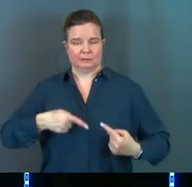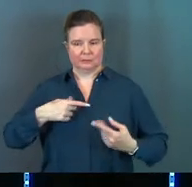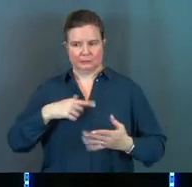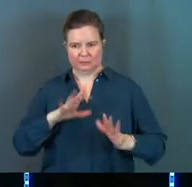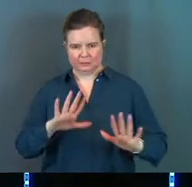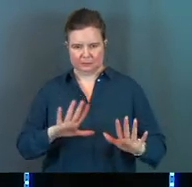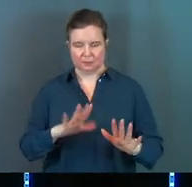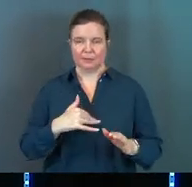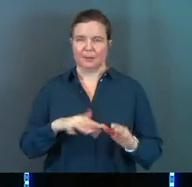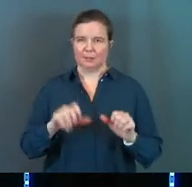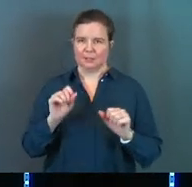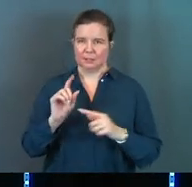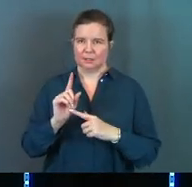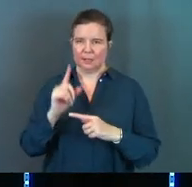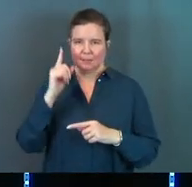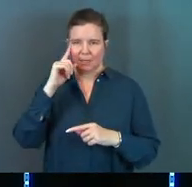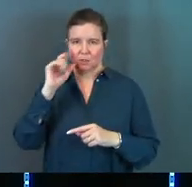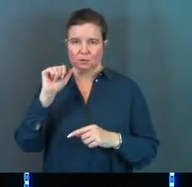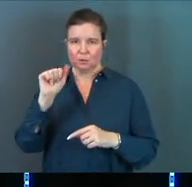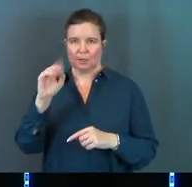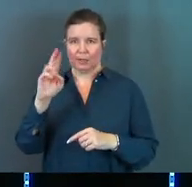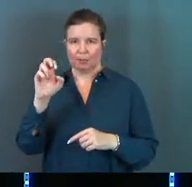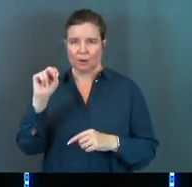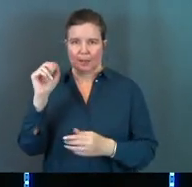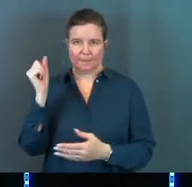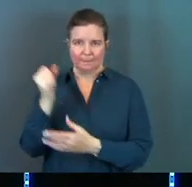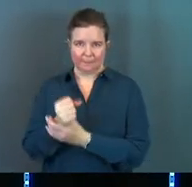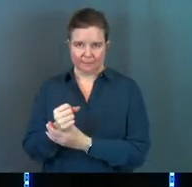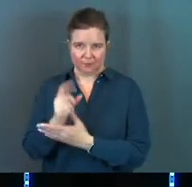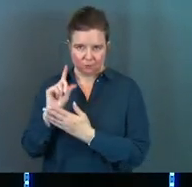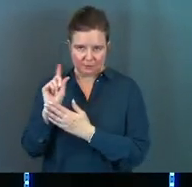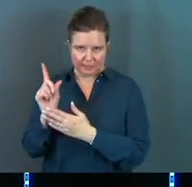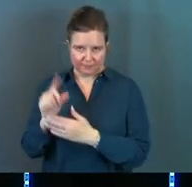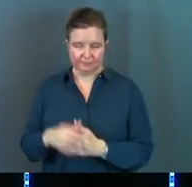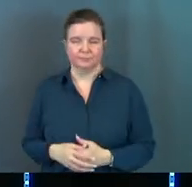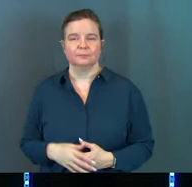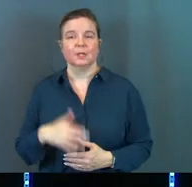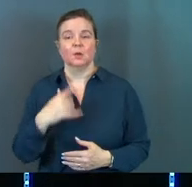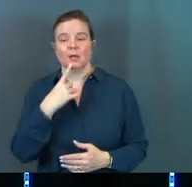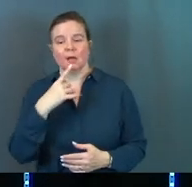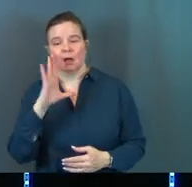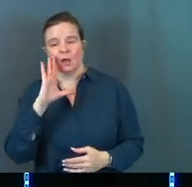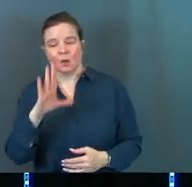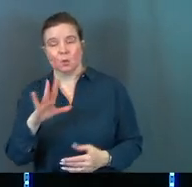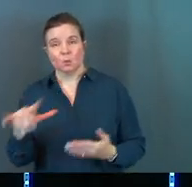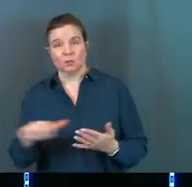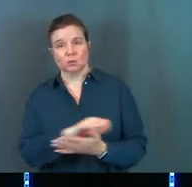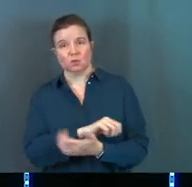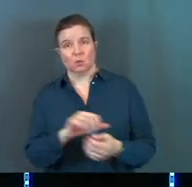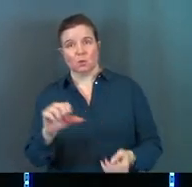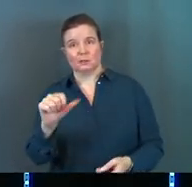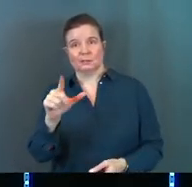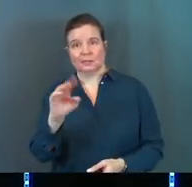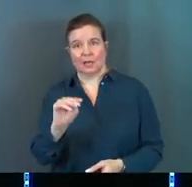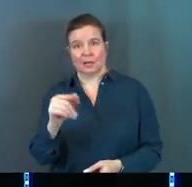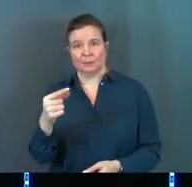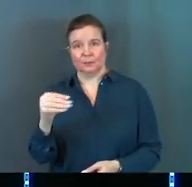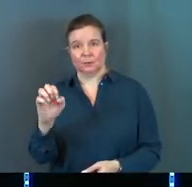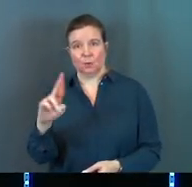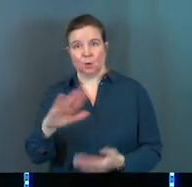that for a quick second. Let me just take you mentally to Abraham for a second. And God said, I'm going to destroy Sodom and Gomorrah.